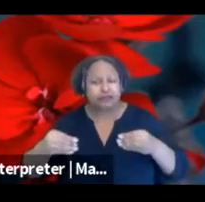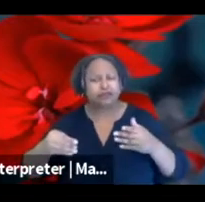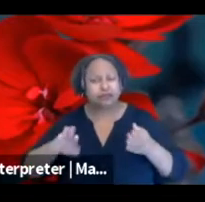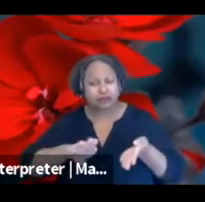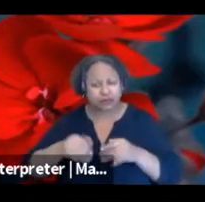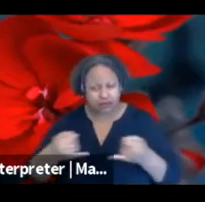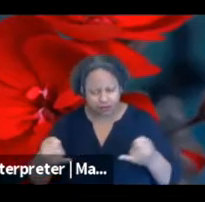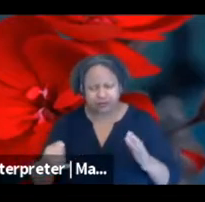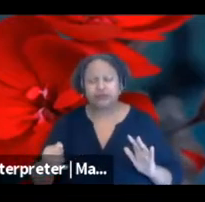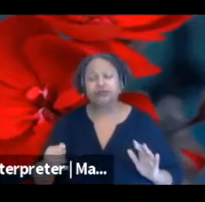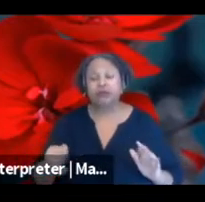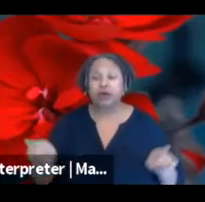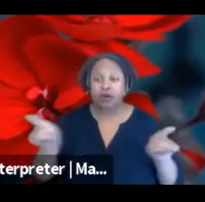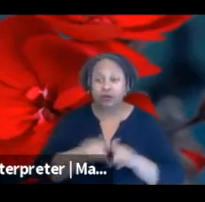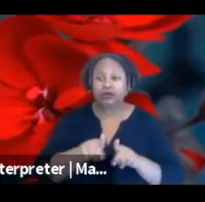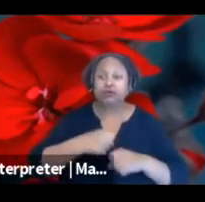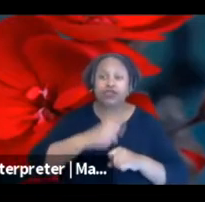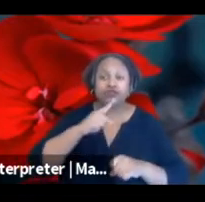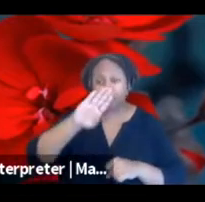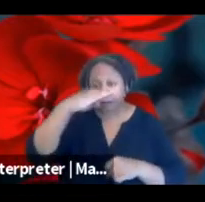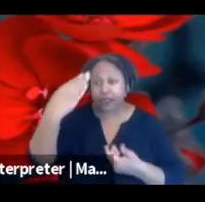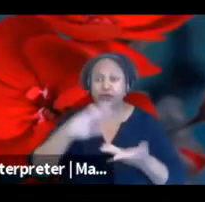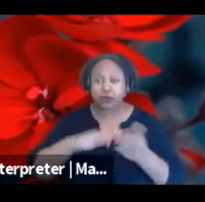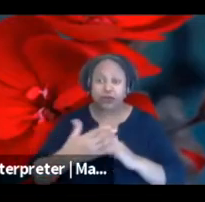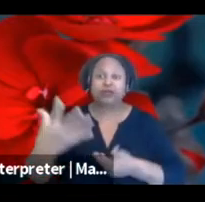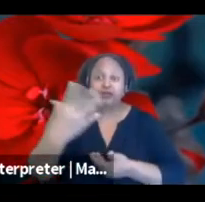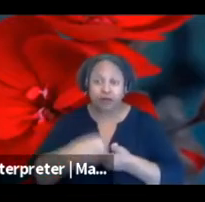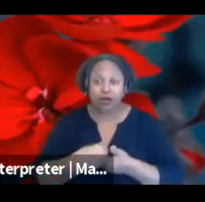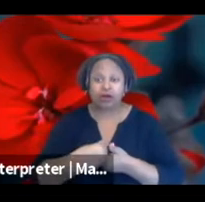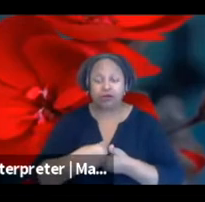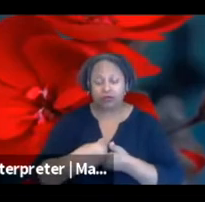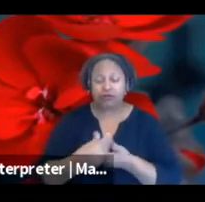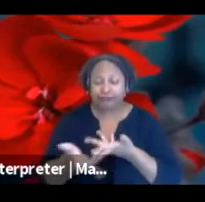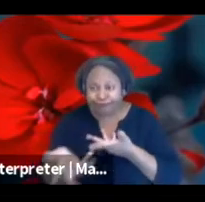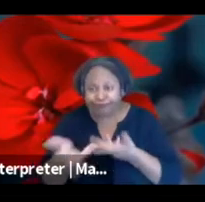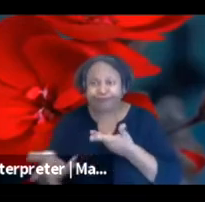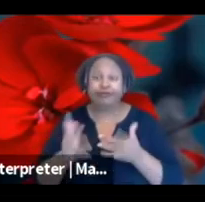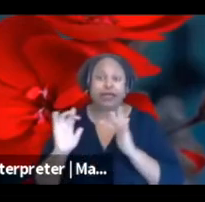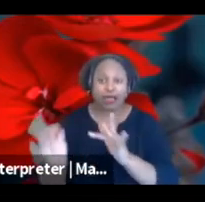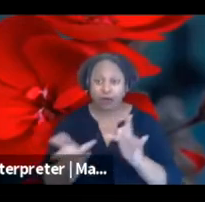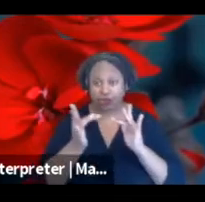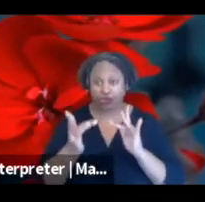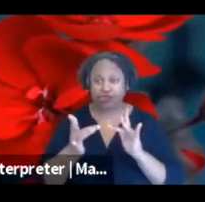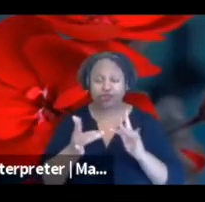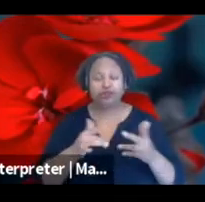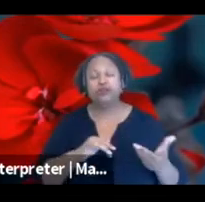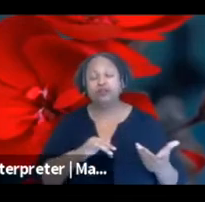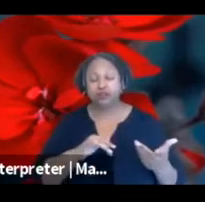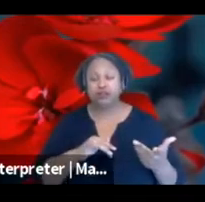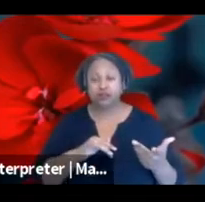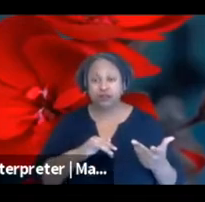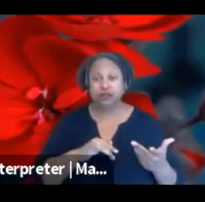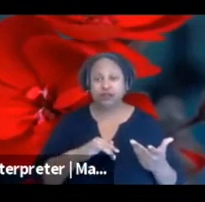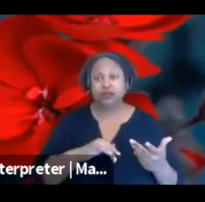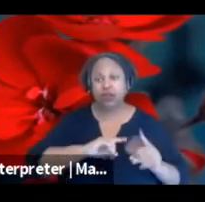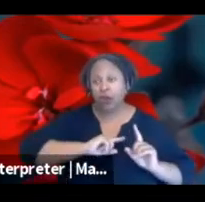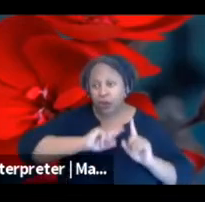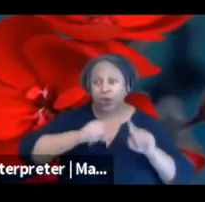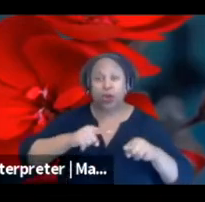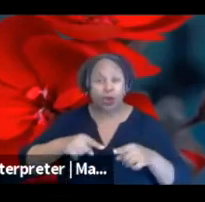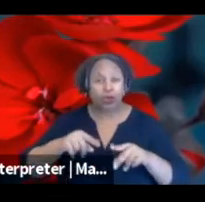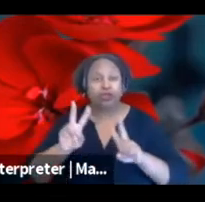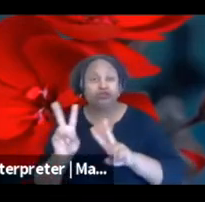bit deeper with the Black community in terms of outreach, making sure that we are coming out to where Black art is happening,